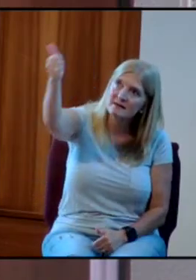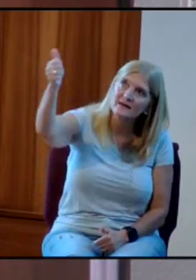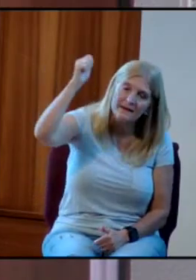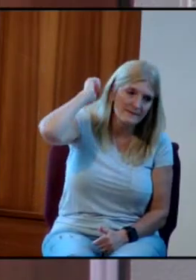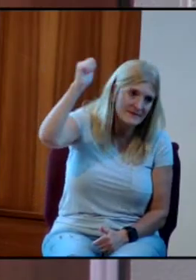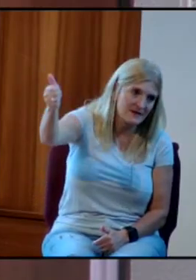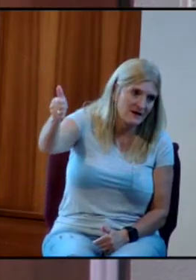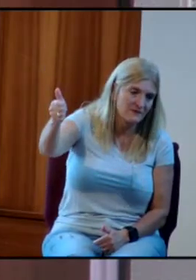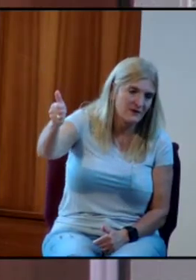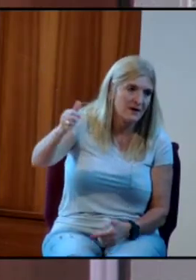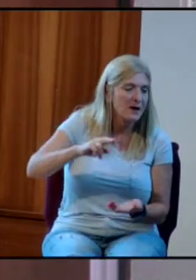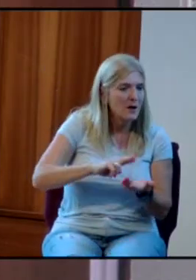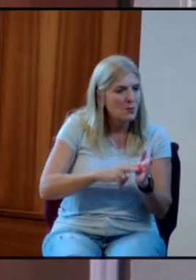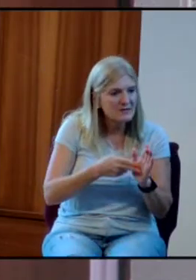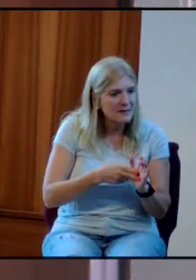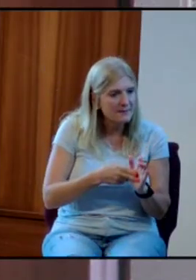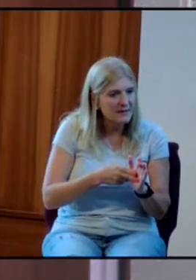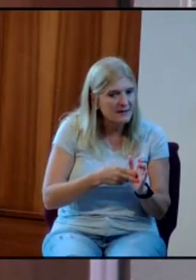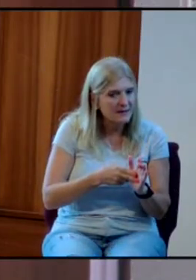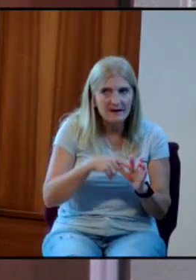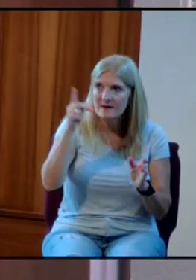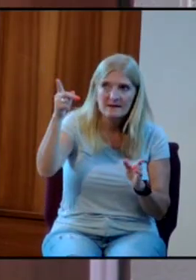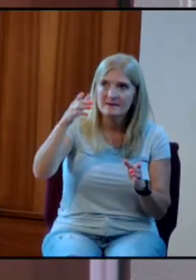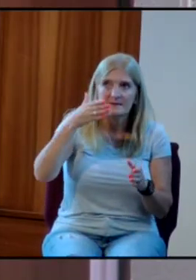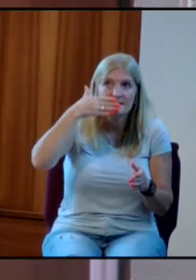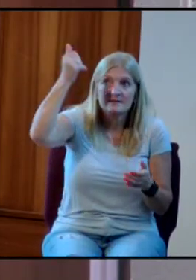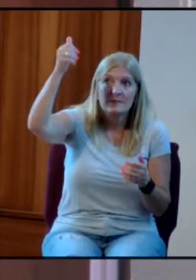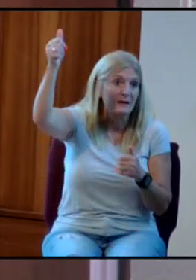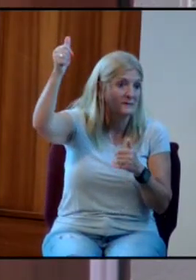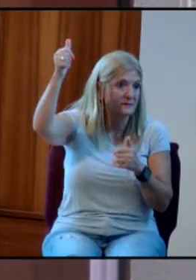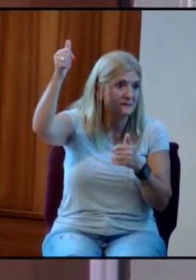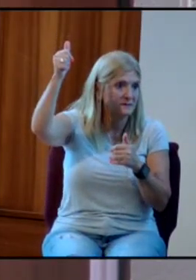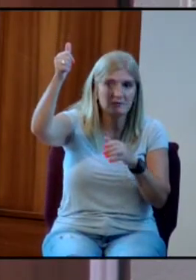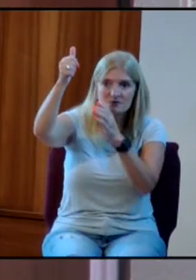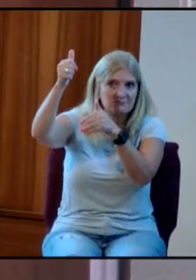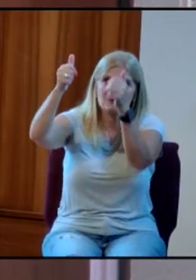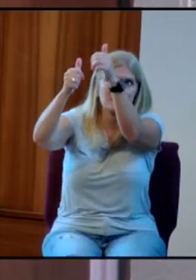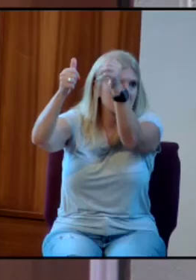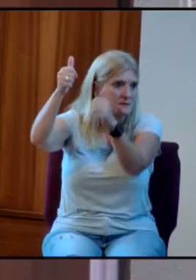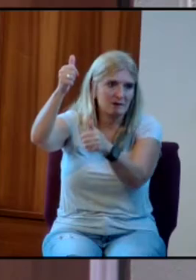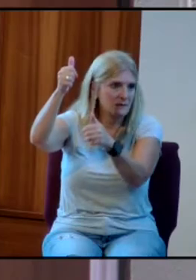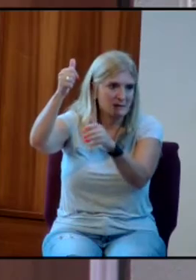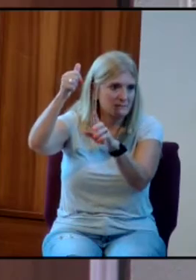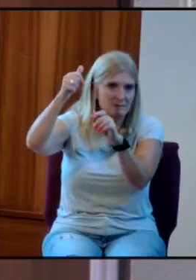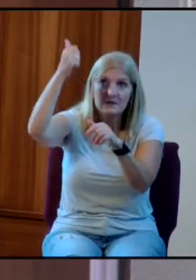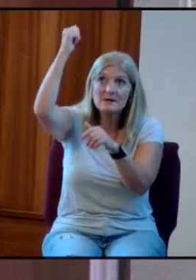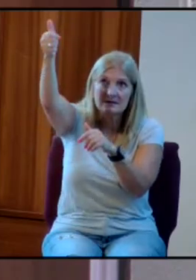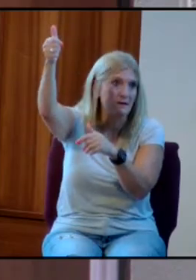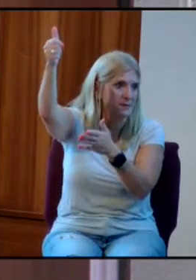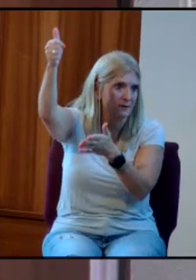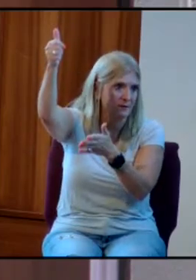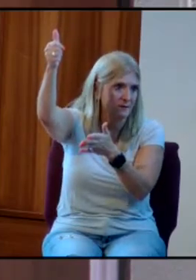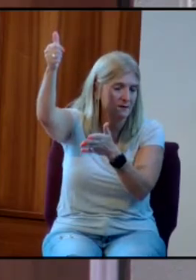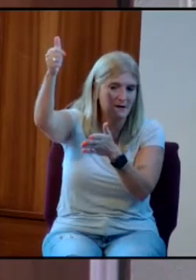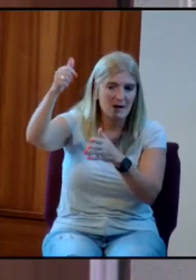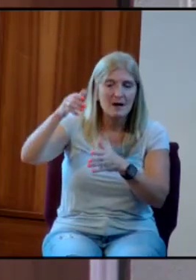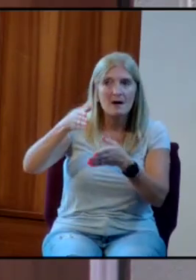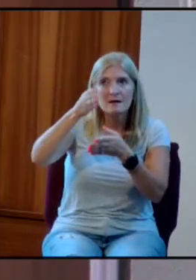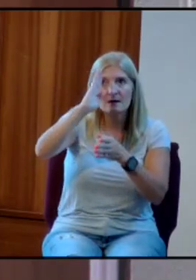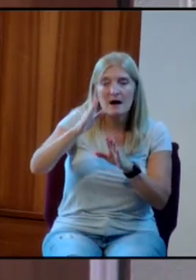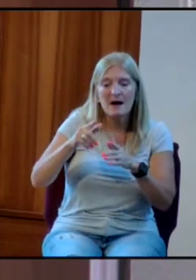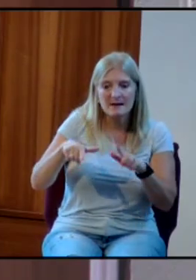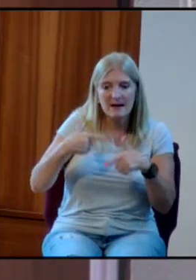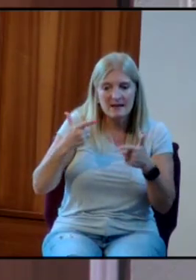You know what that means? It can't get any better for God. God lives in such a blessed condition